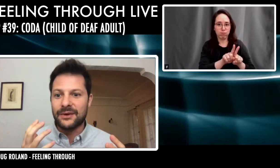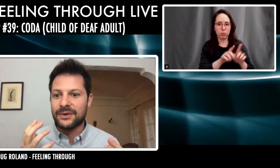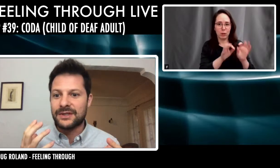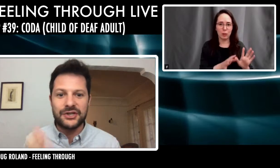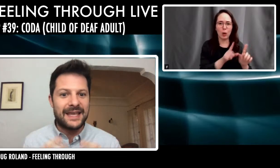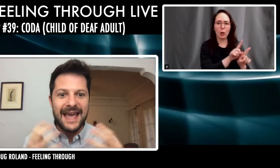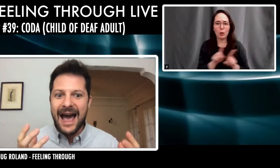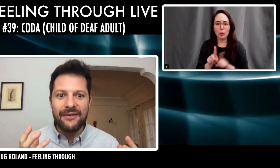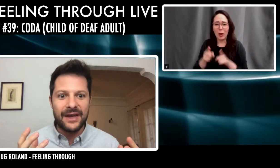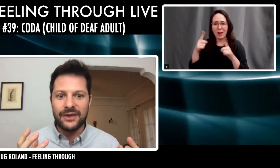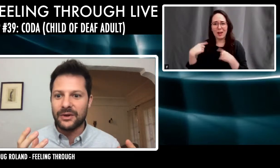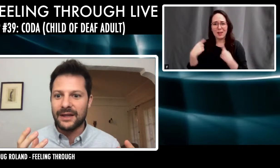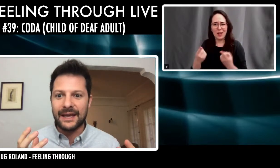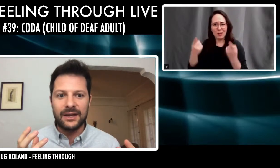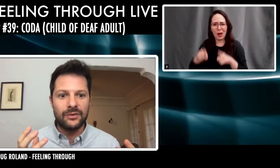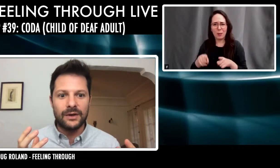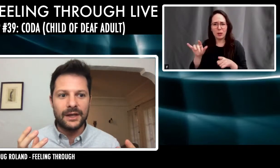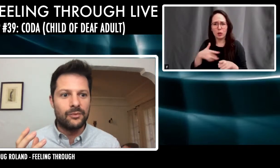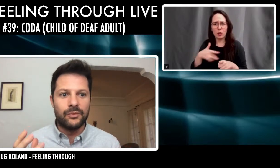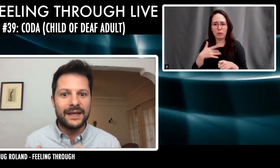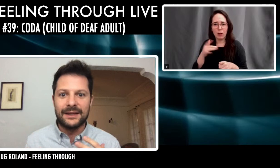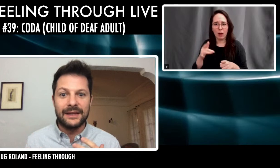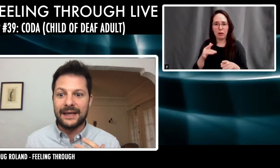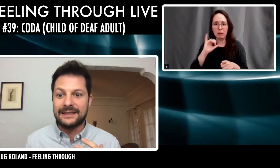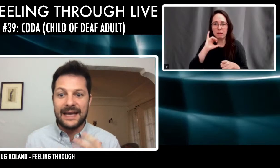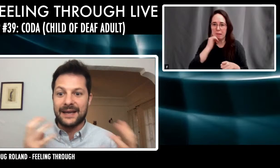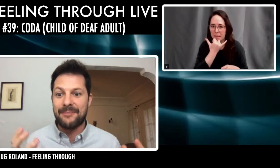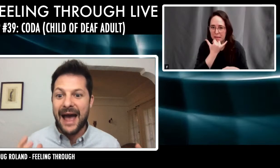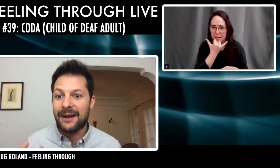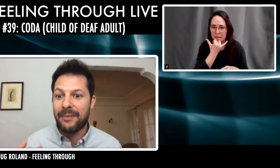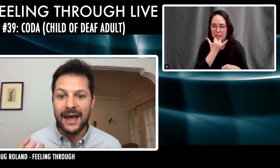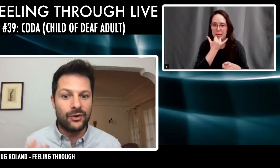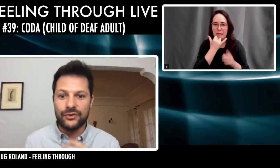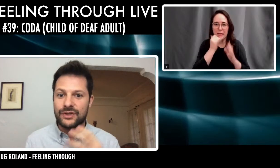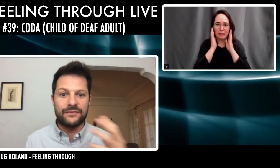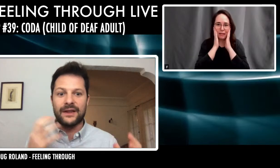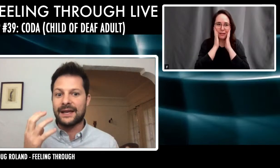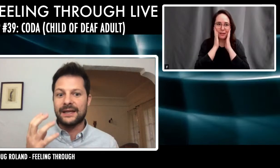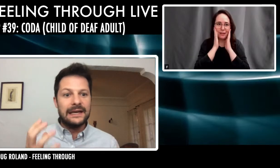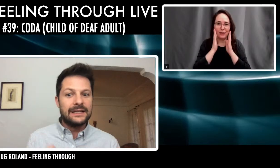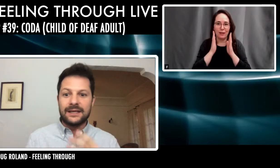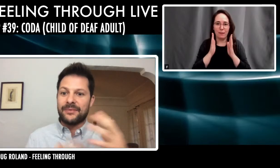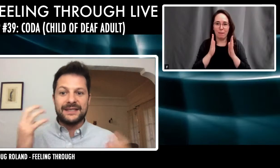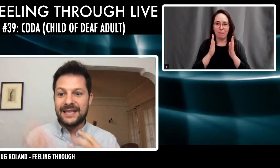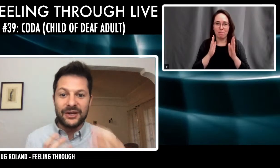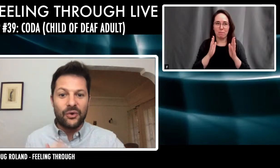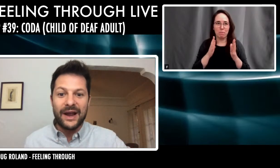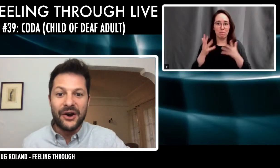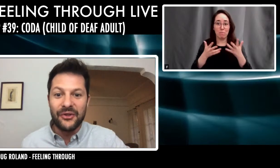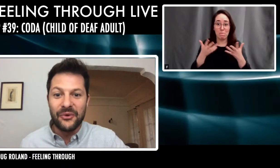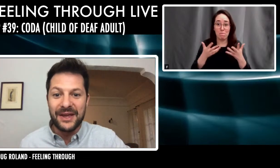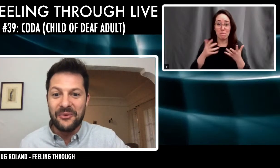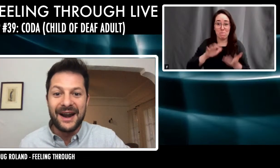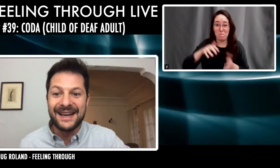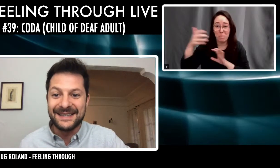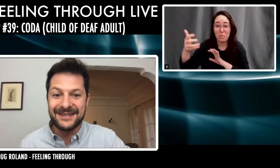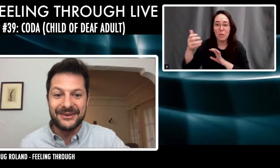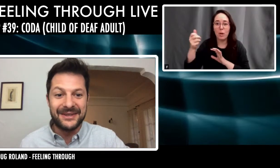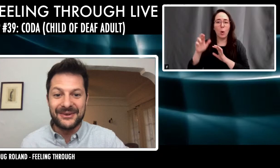like, you feel like there was such a gaffe that you were like, really like taken aback by it, or you just felt like something didn't quite go